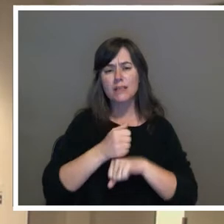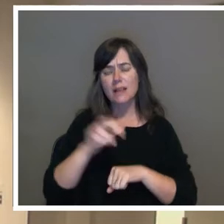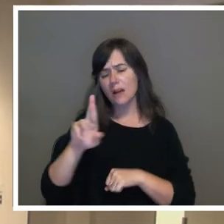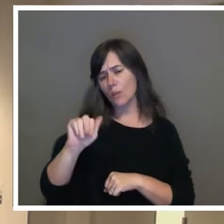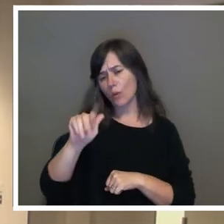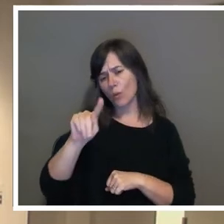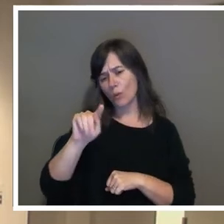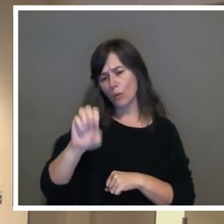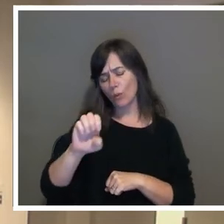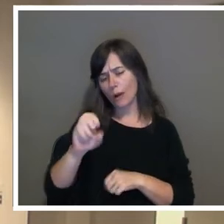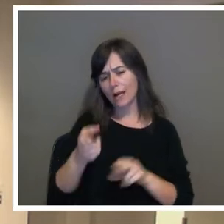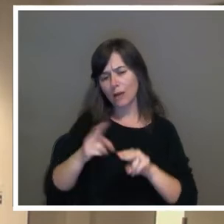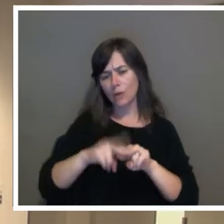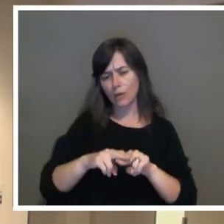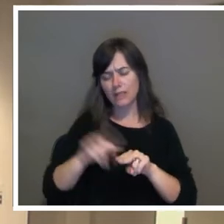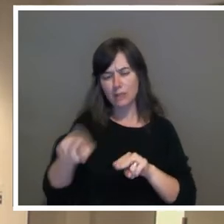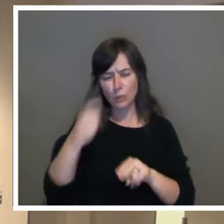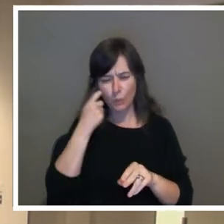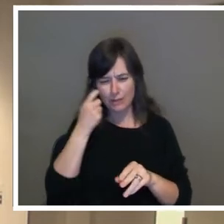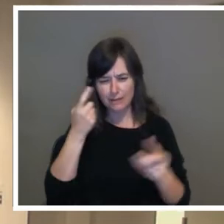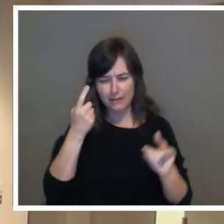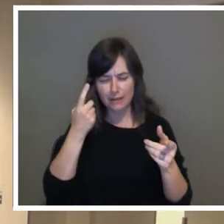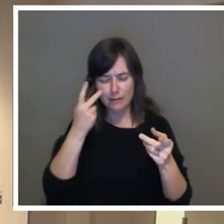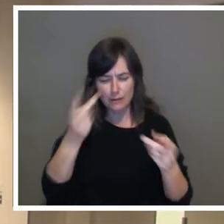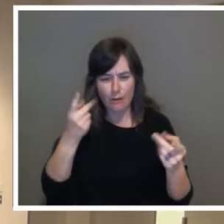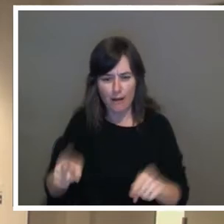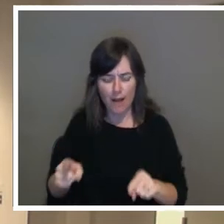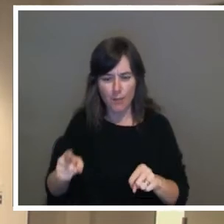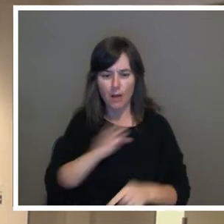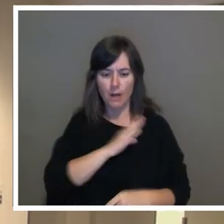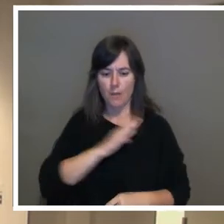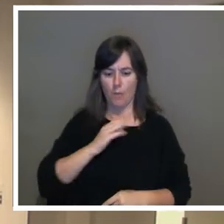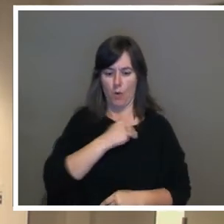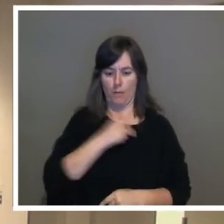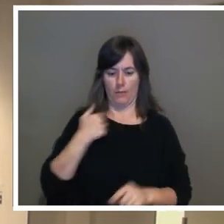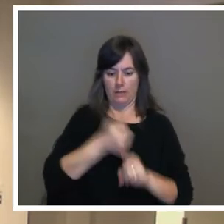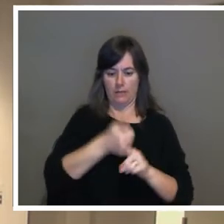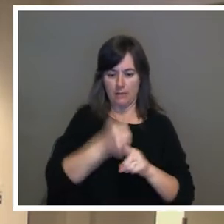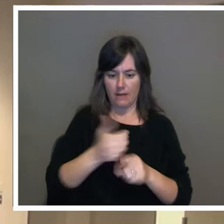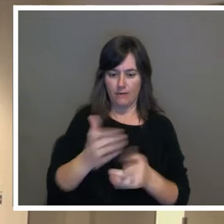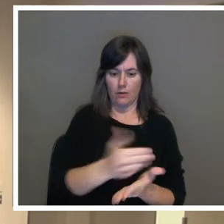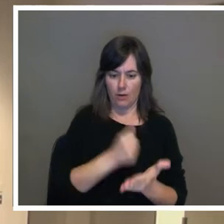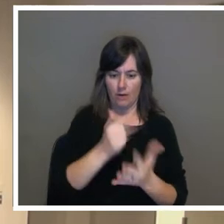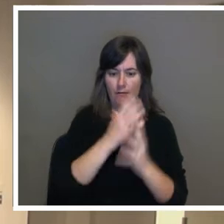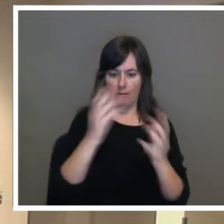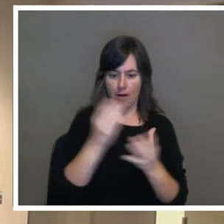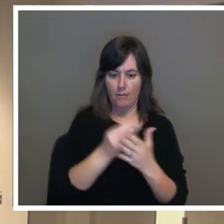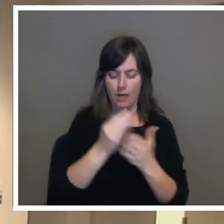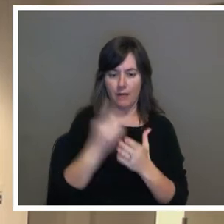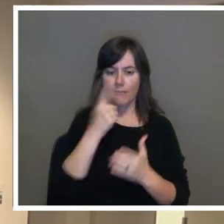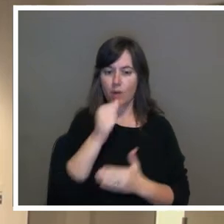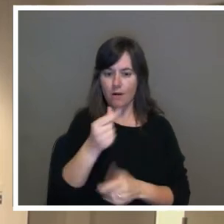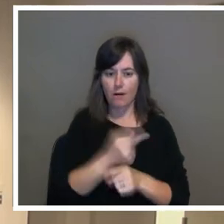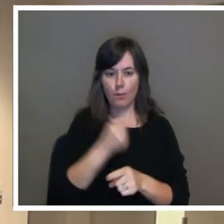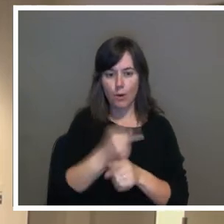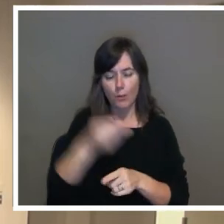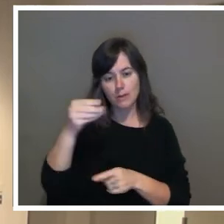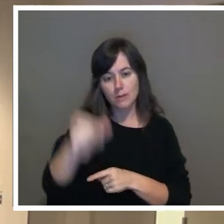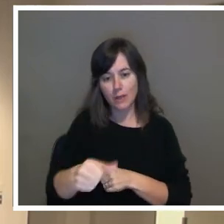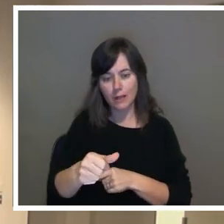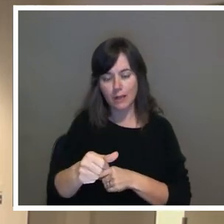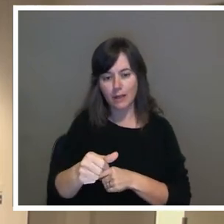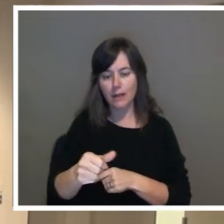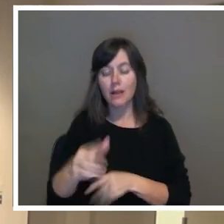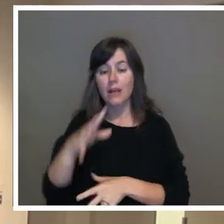board members making thousands of dollars in inappropriate spending including the CEO it makes over nine hundred thousand